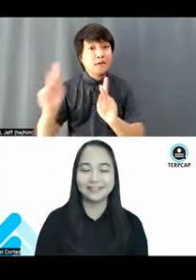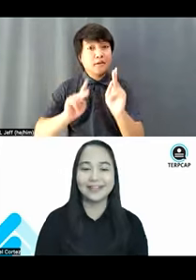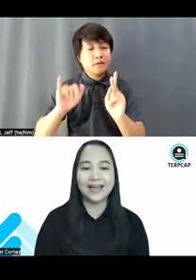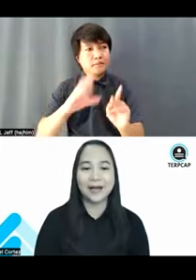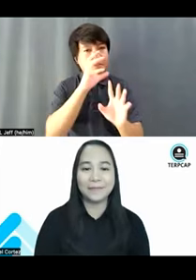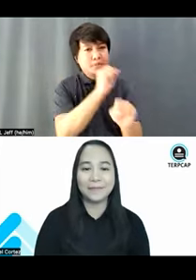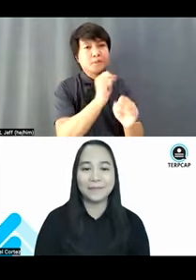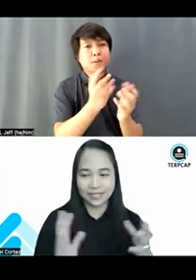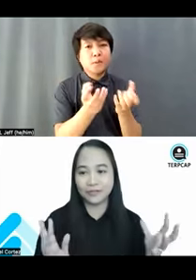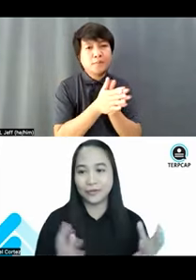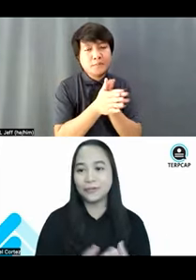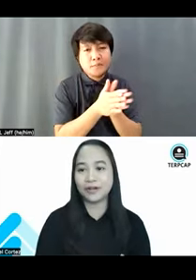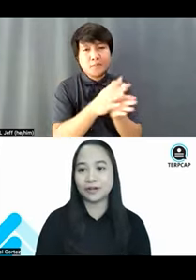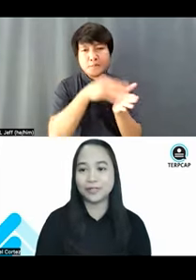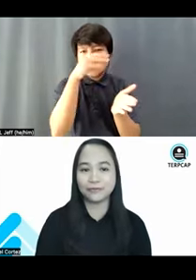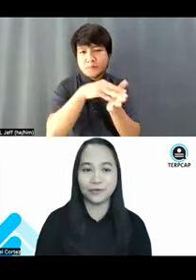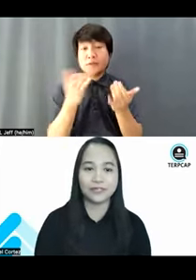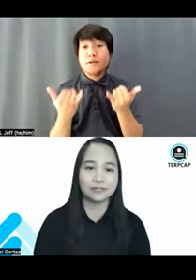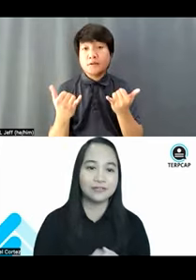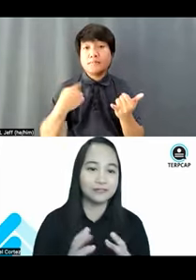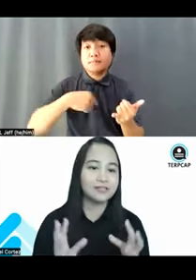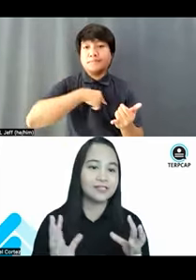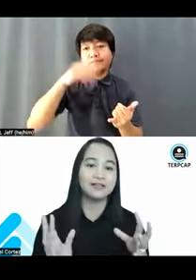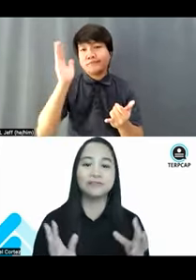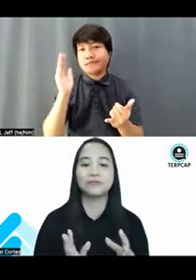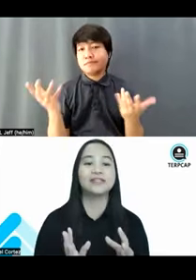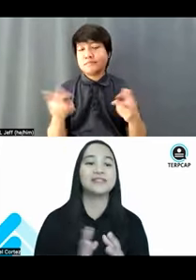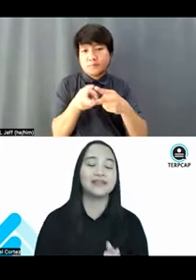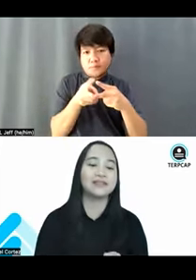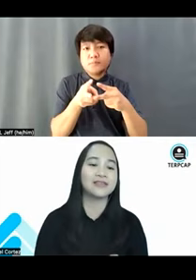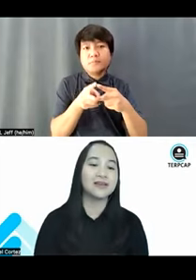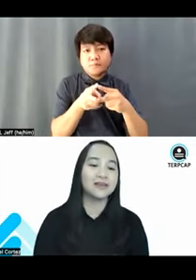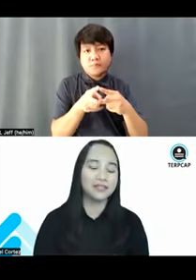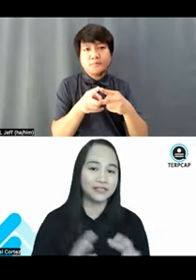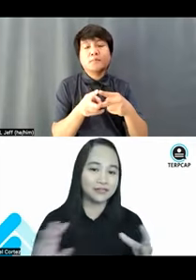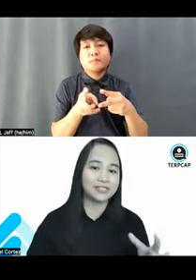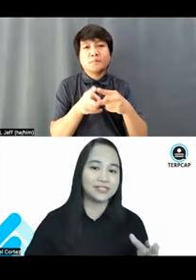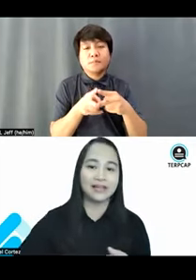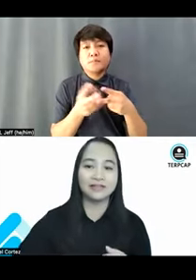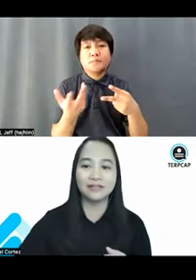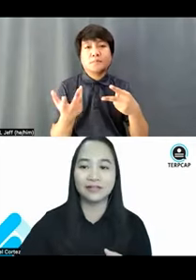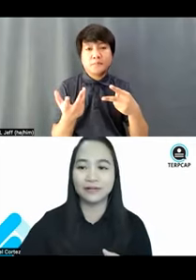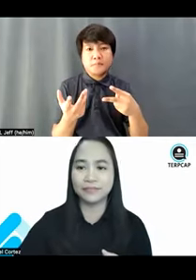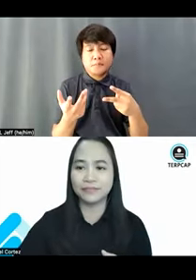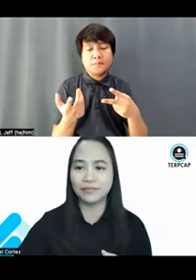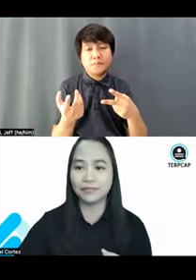shared. Today, though, we are going to focus on two salient points. that's really understand